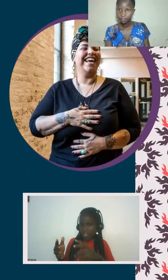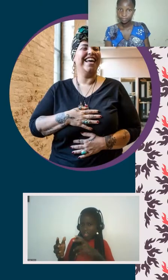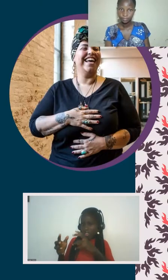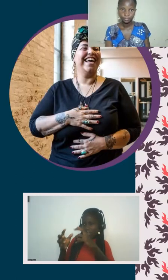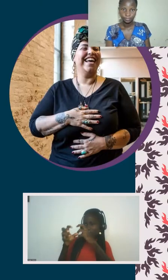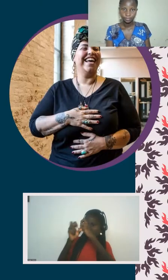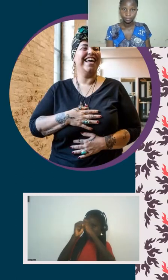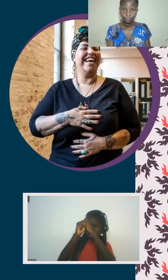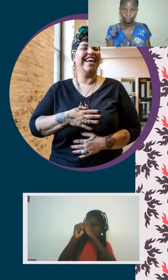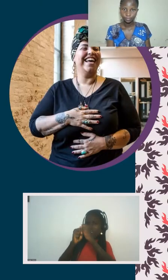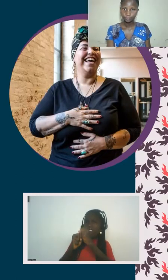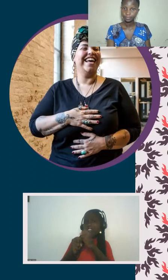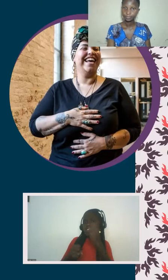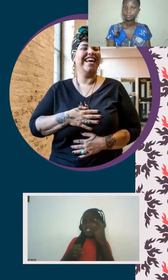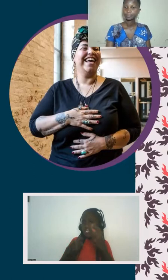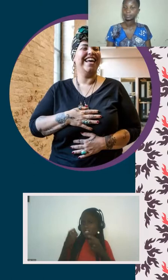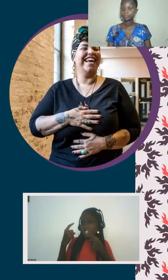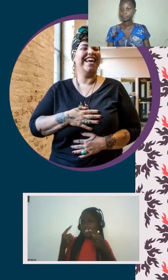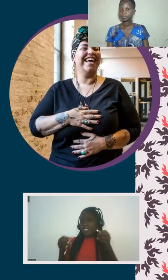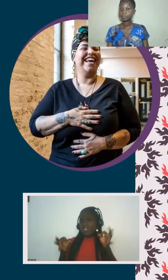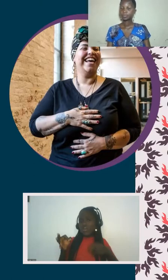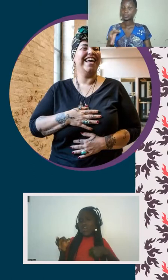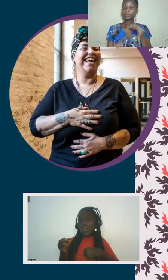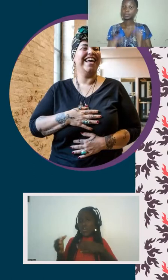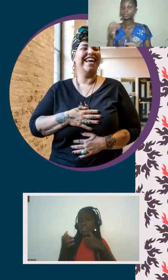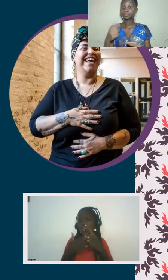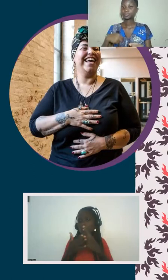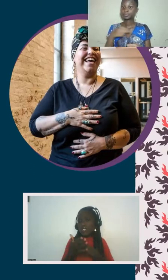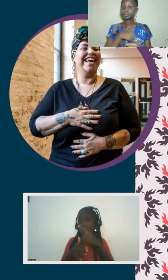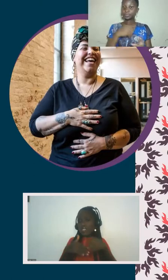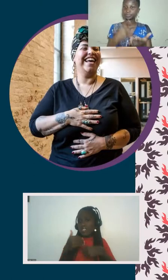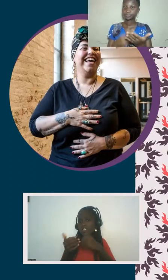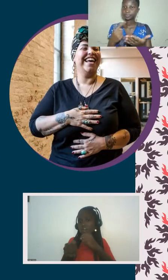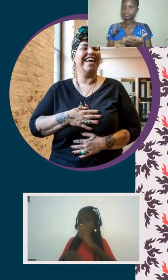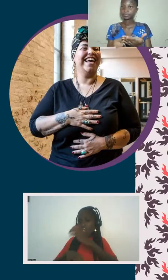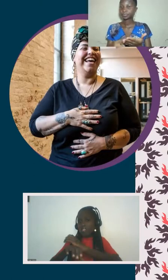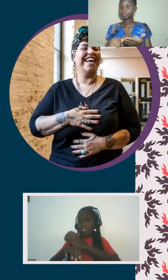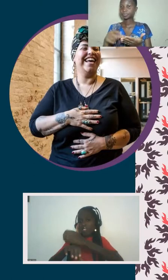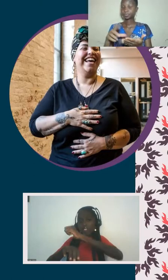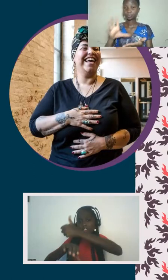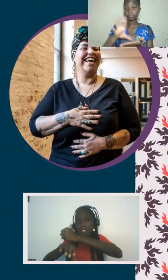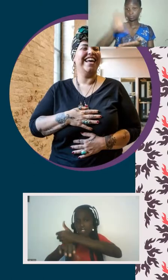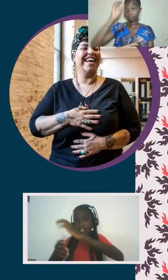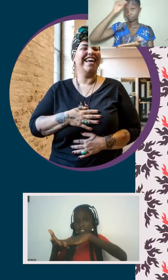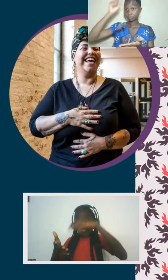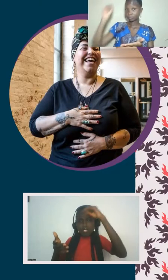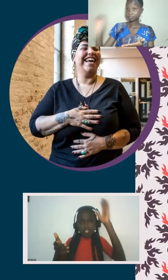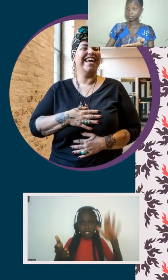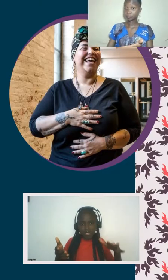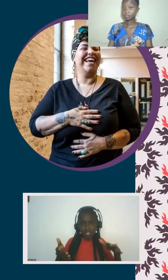unlearning colonialism, unlearning, uh, colonization of our bodies,